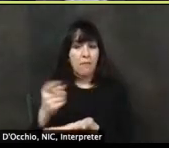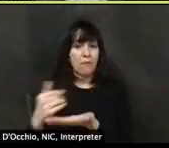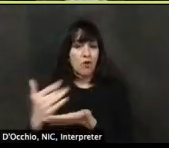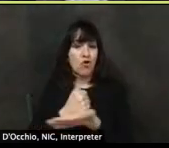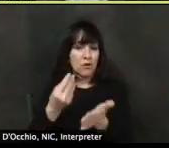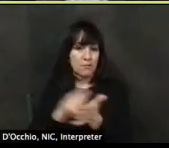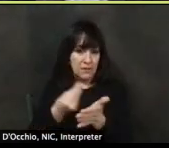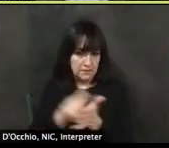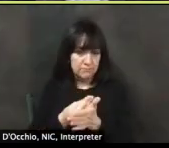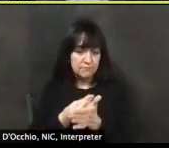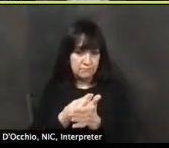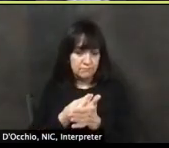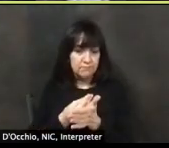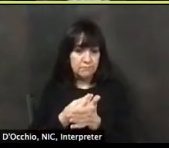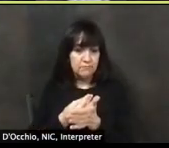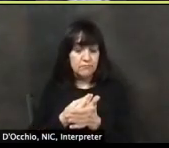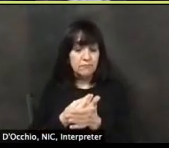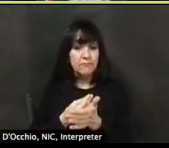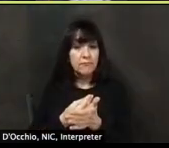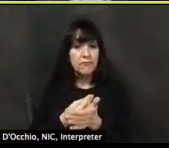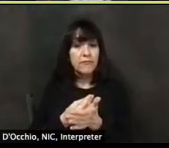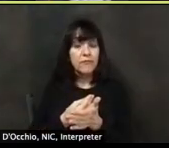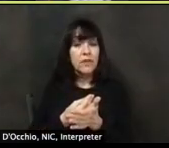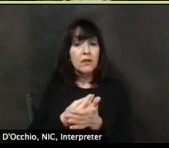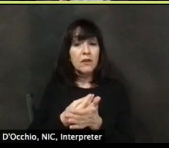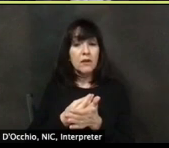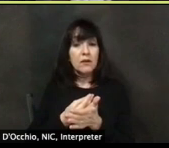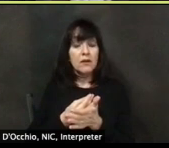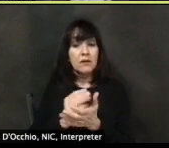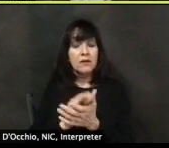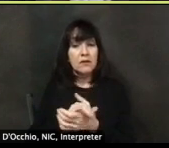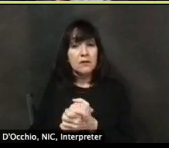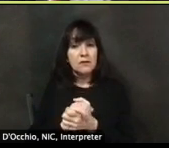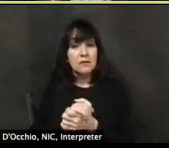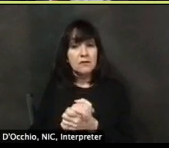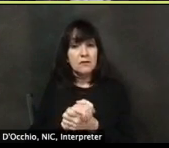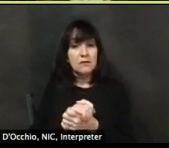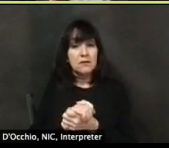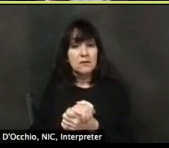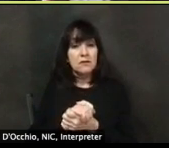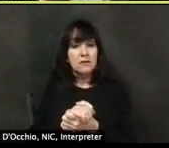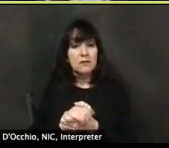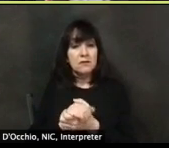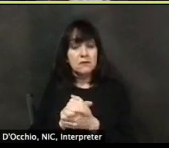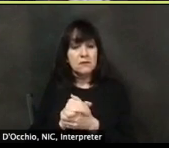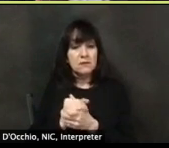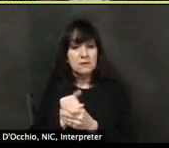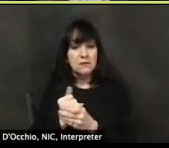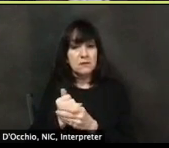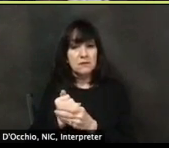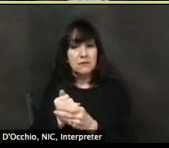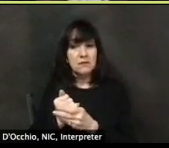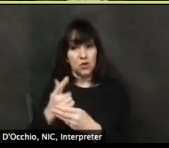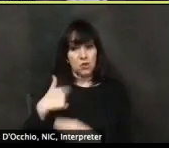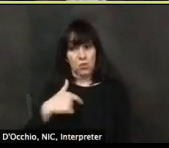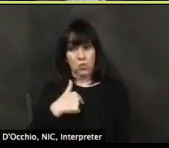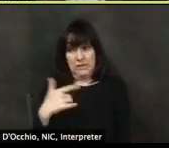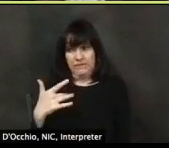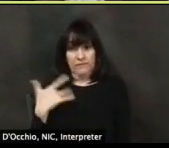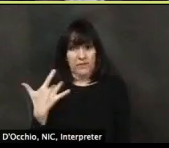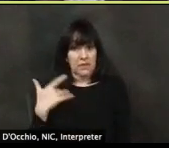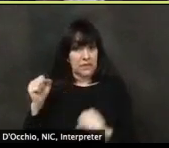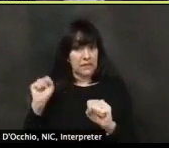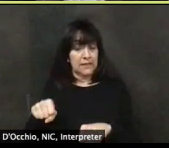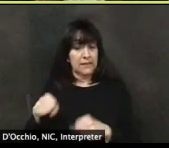also from the division. Uh, this is, this is a bit more, it sounds like it's on the fun side, but it really is something that we feel like can be helpful to these small